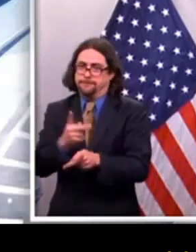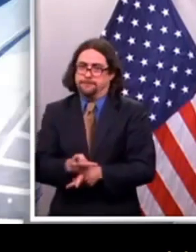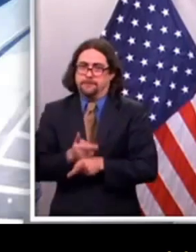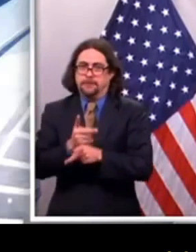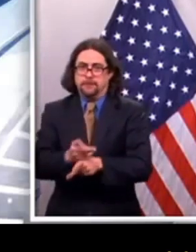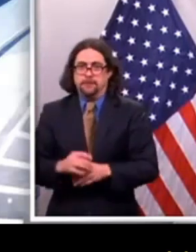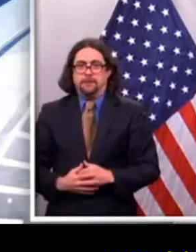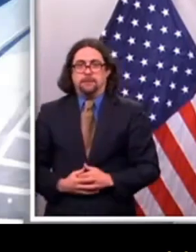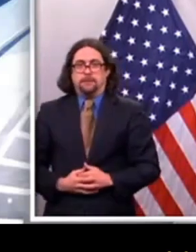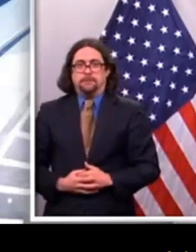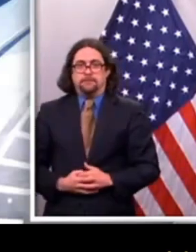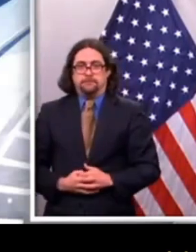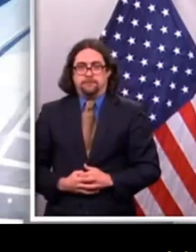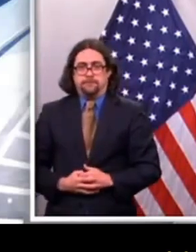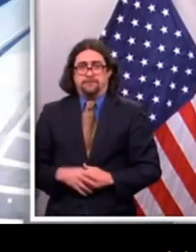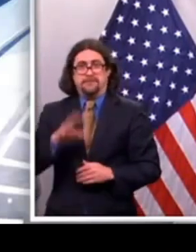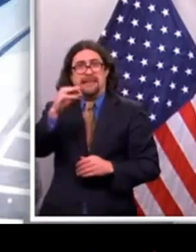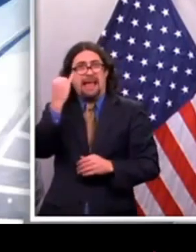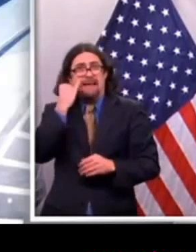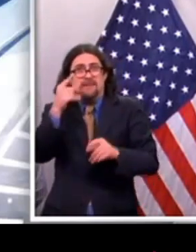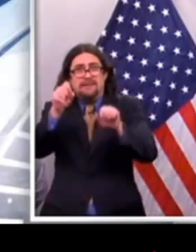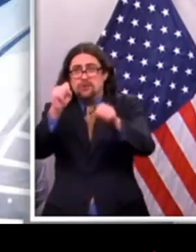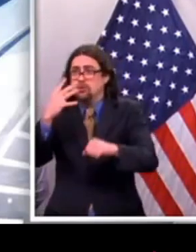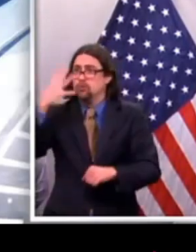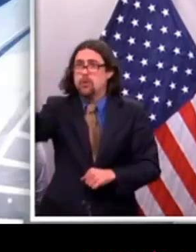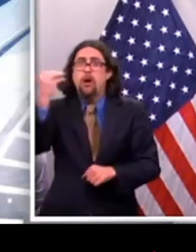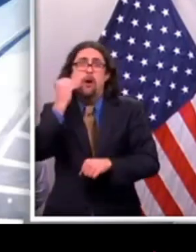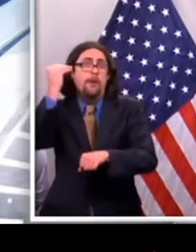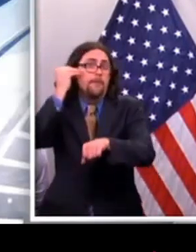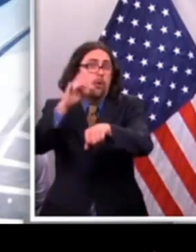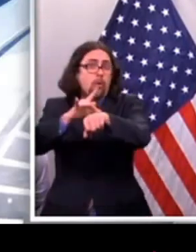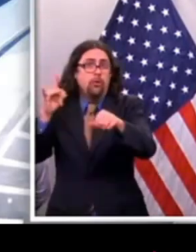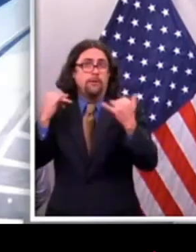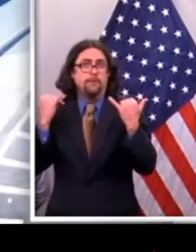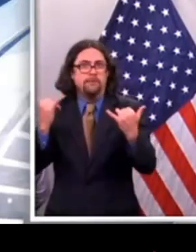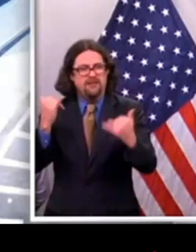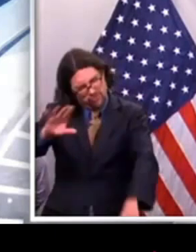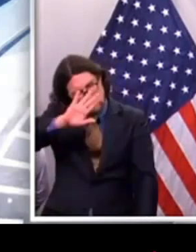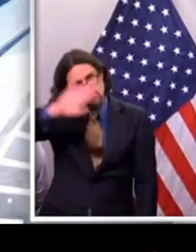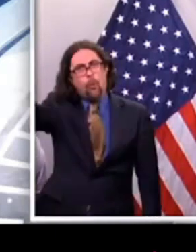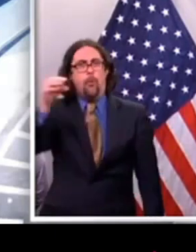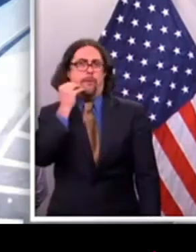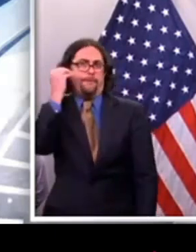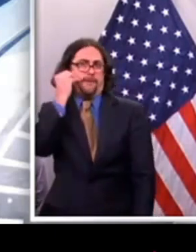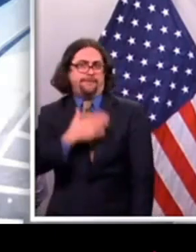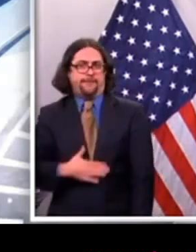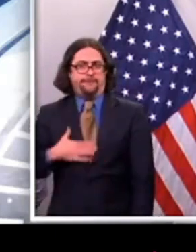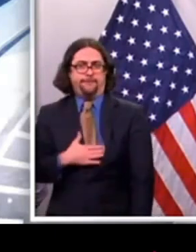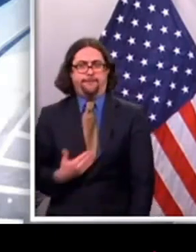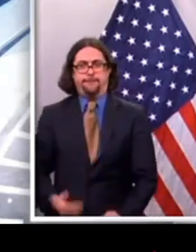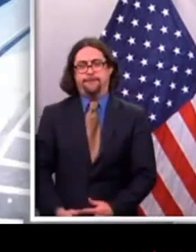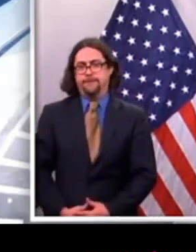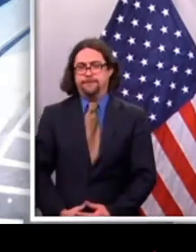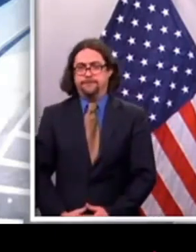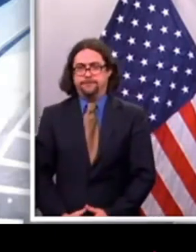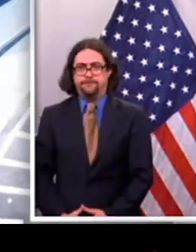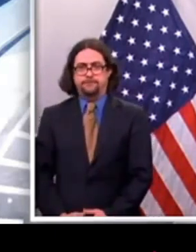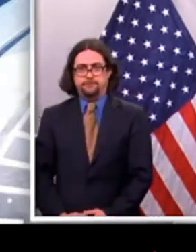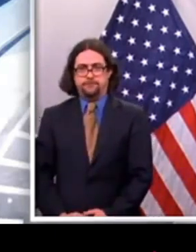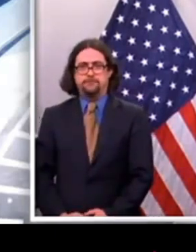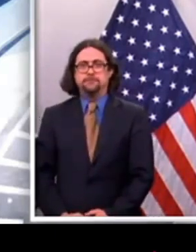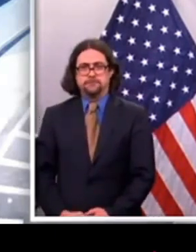early, to get out of work as early as you can, get home. But as the evening progresses and the snow